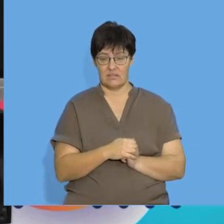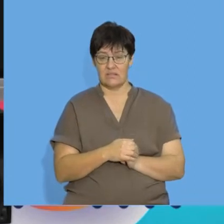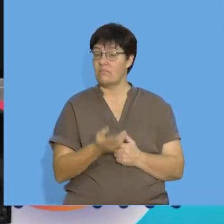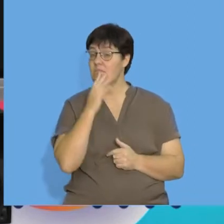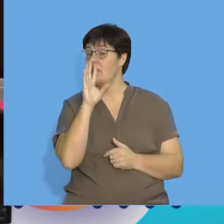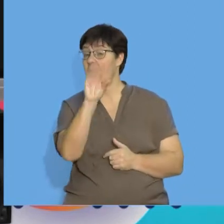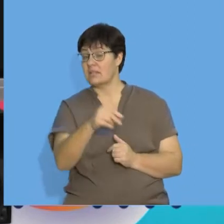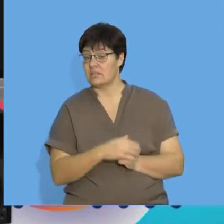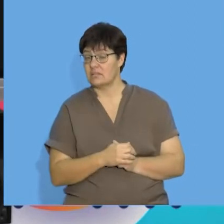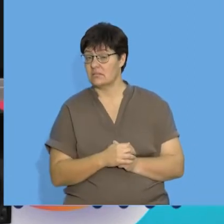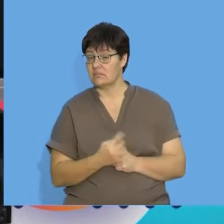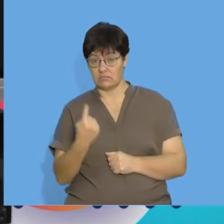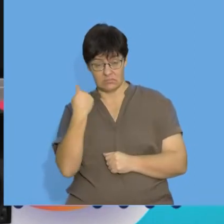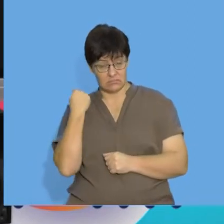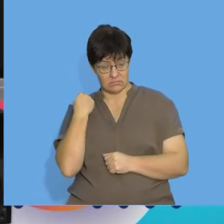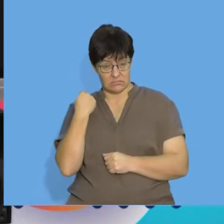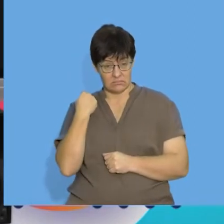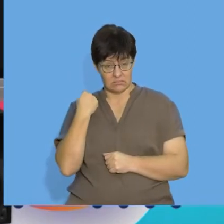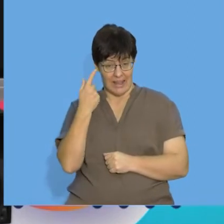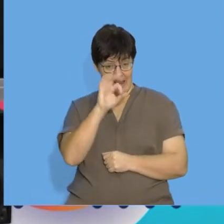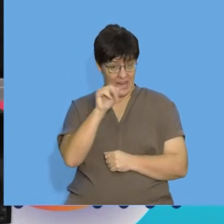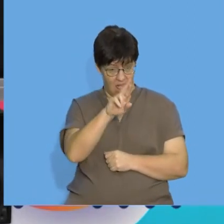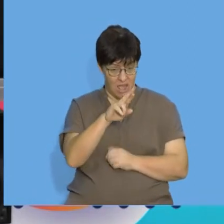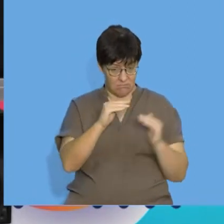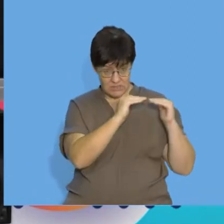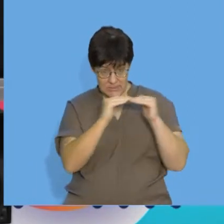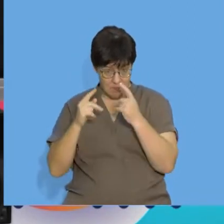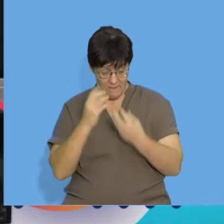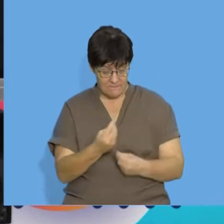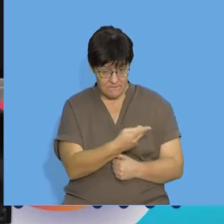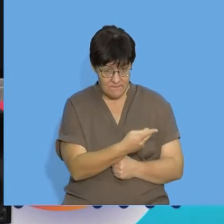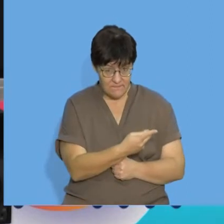everyone at home I'm going to ask you is the pattern behind me linear?